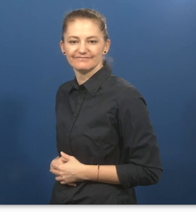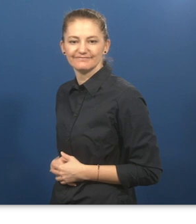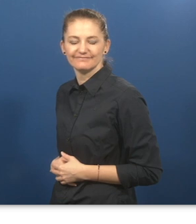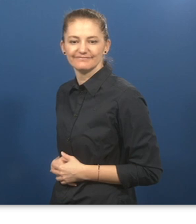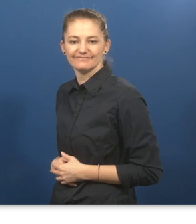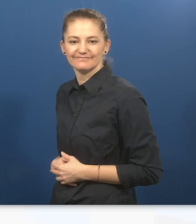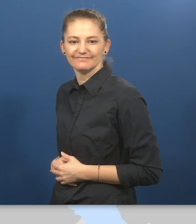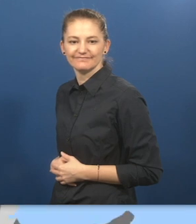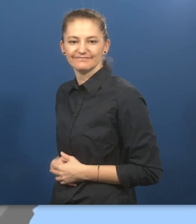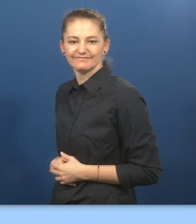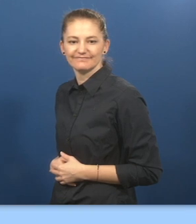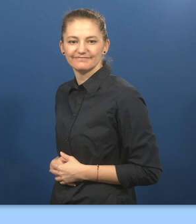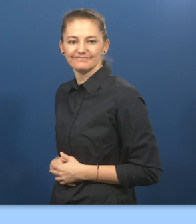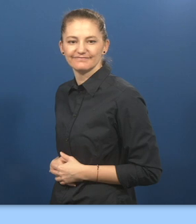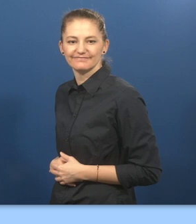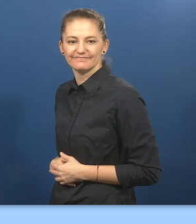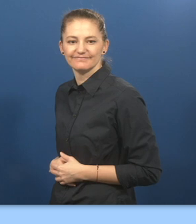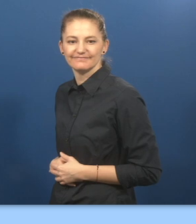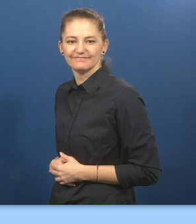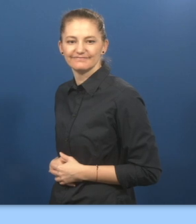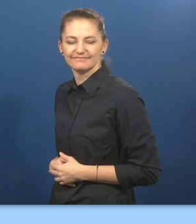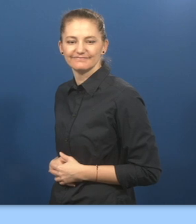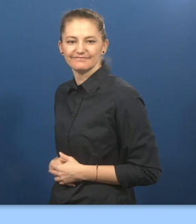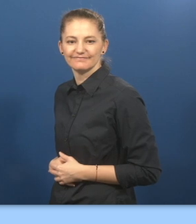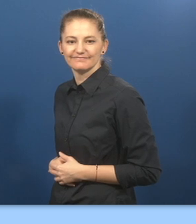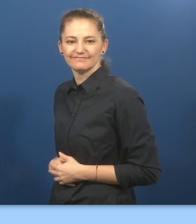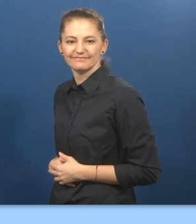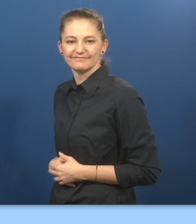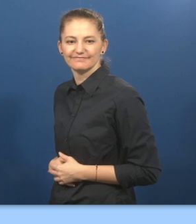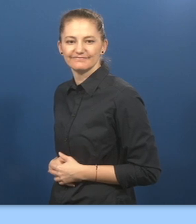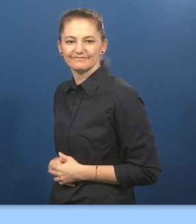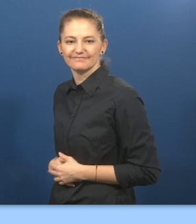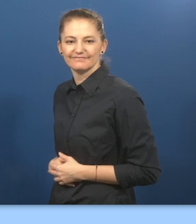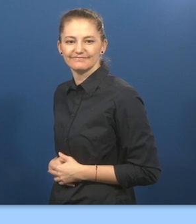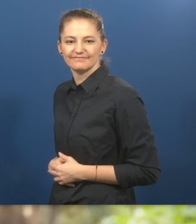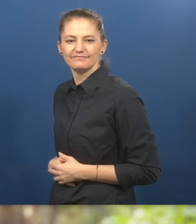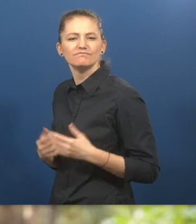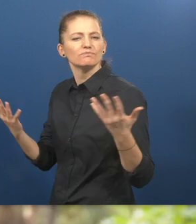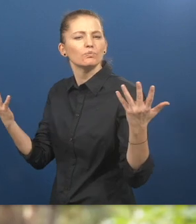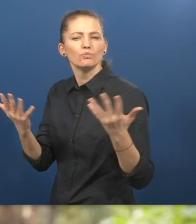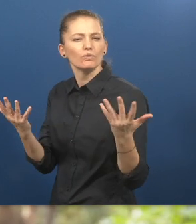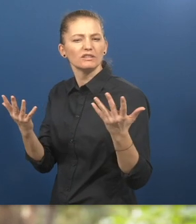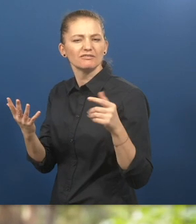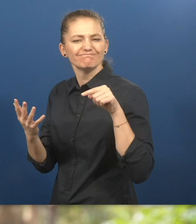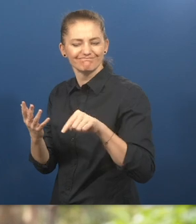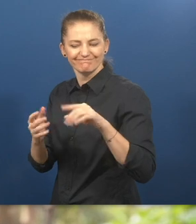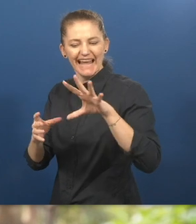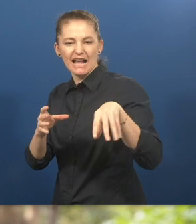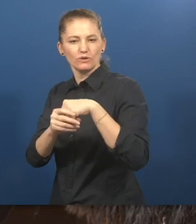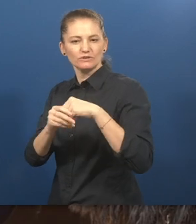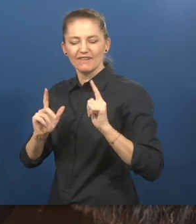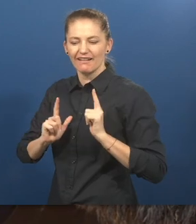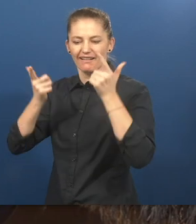Inclusive. Livelihood. Providing income generating activities to refugees with disabilities. What is